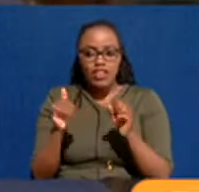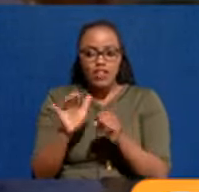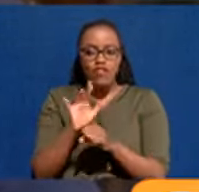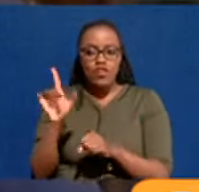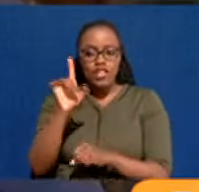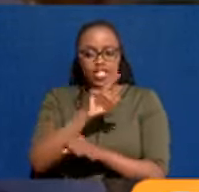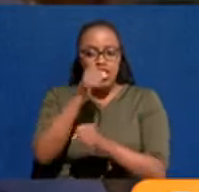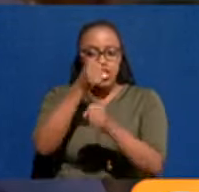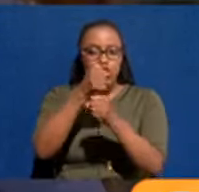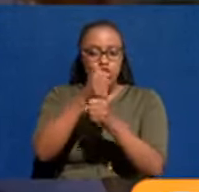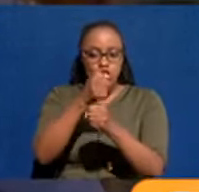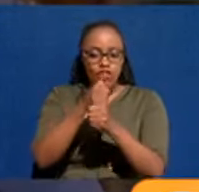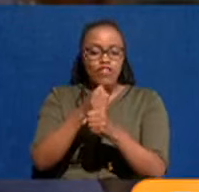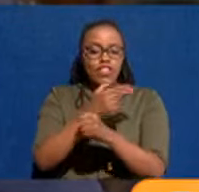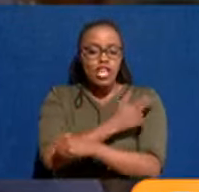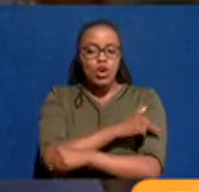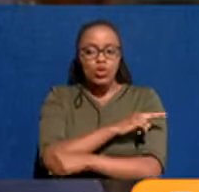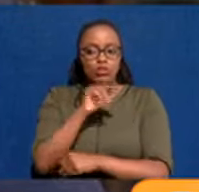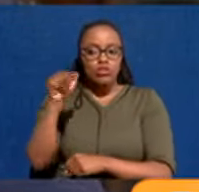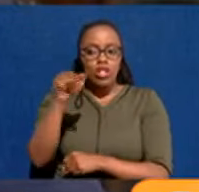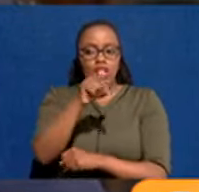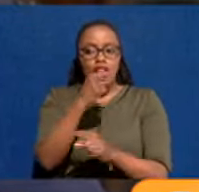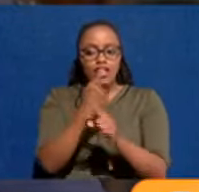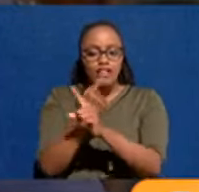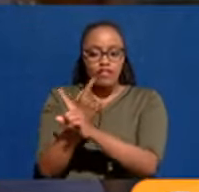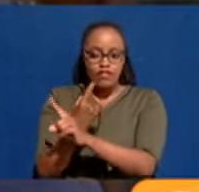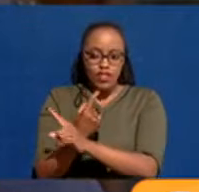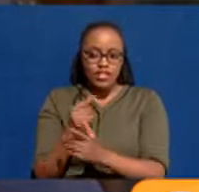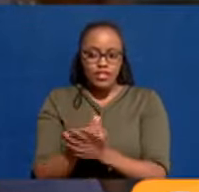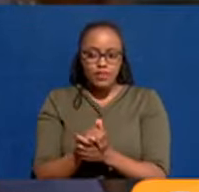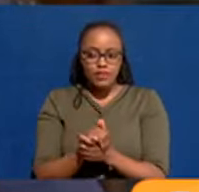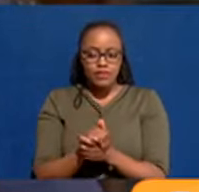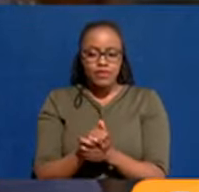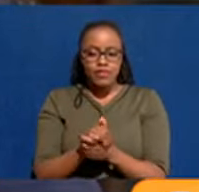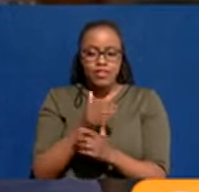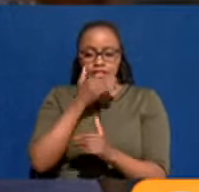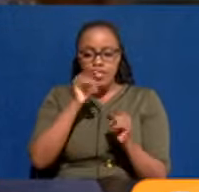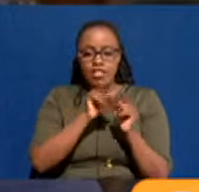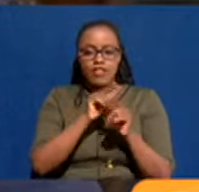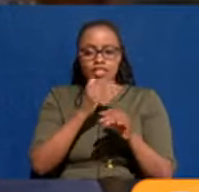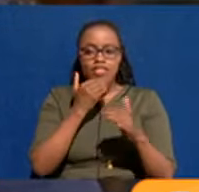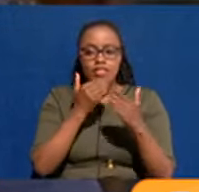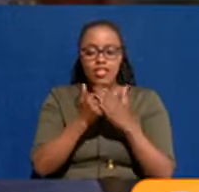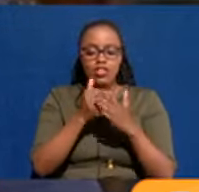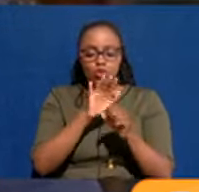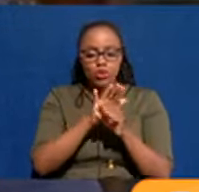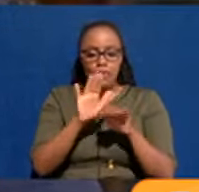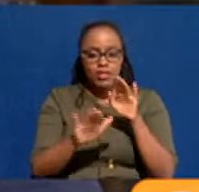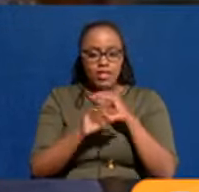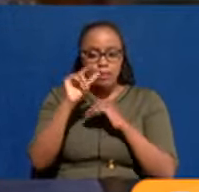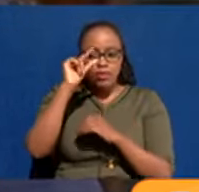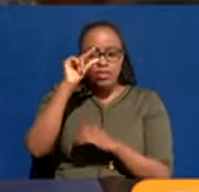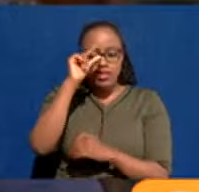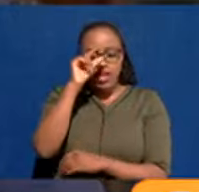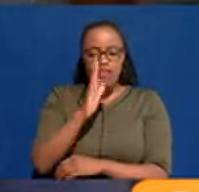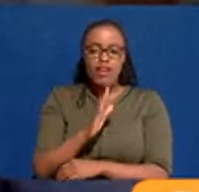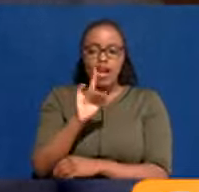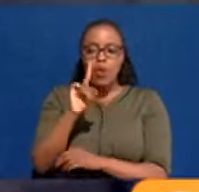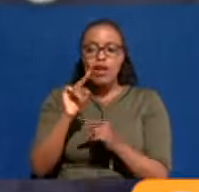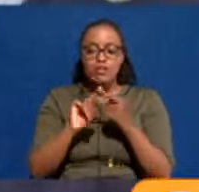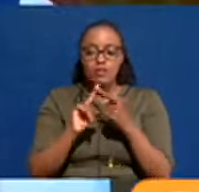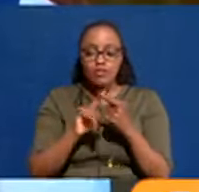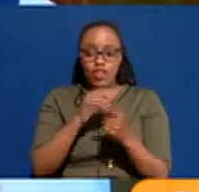job at the other facilities. All right. Just let me add to that quickly, and thanks, DG. One of the issues was that